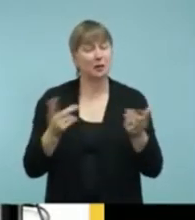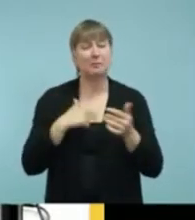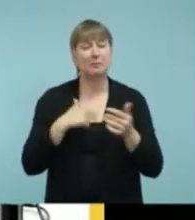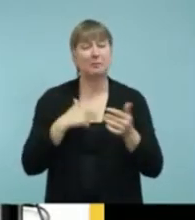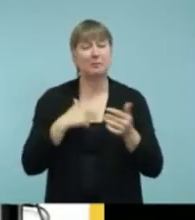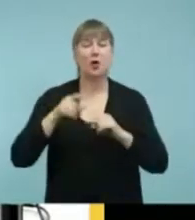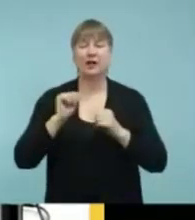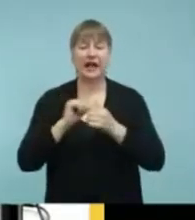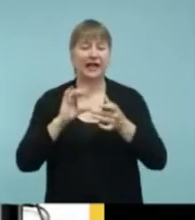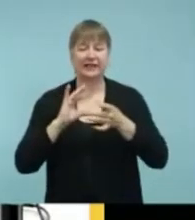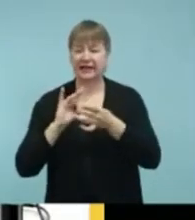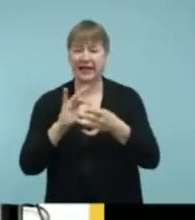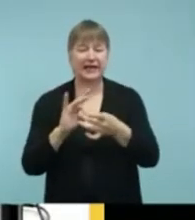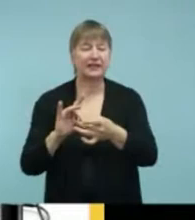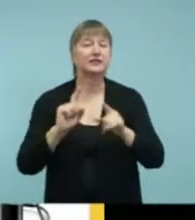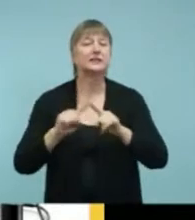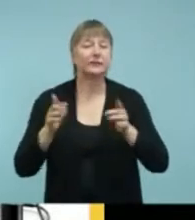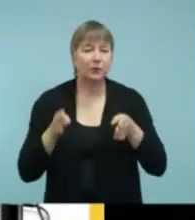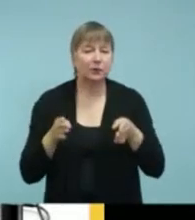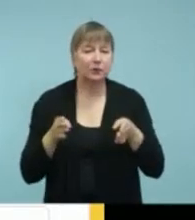use. Okay. Next slide.